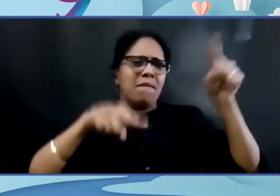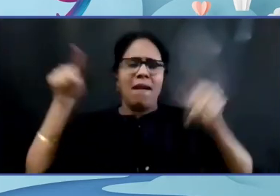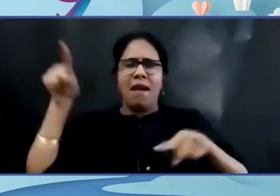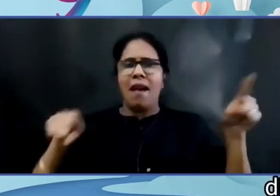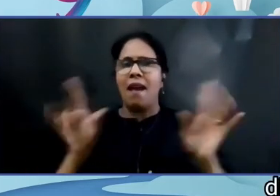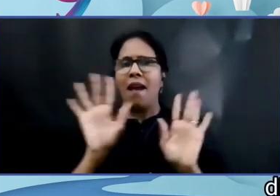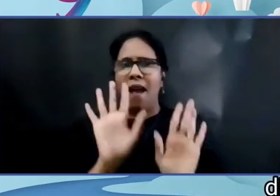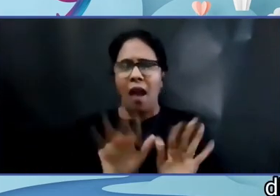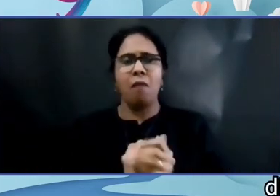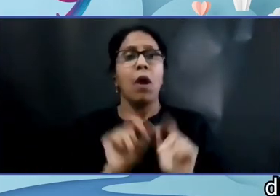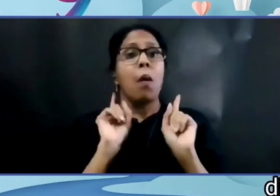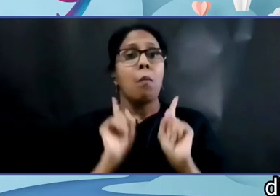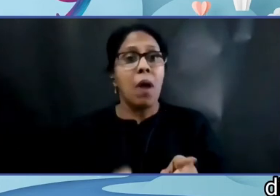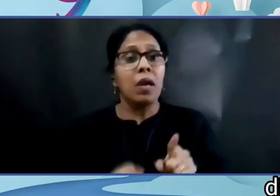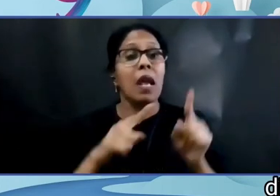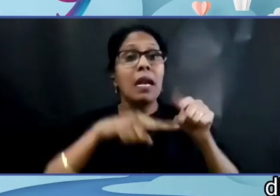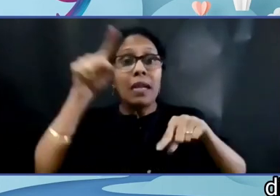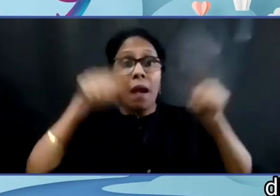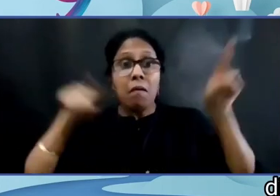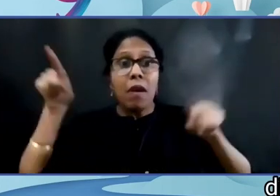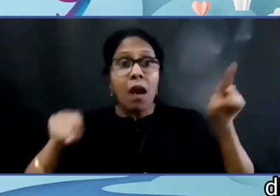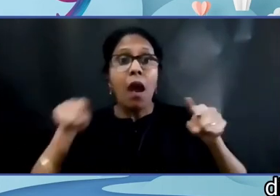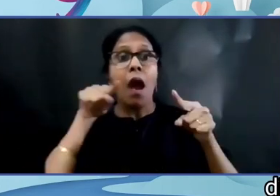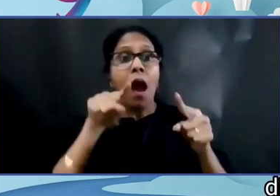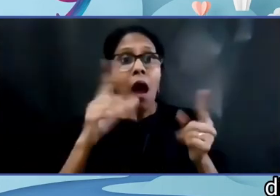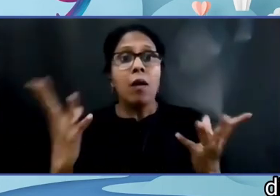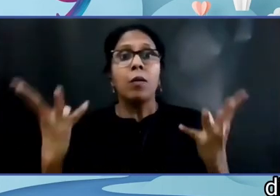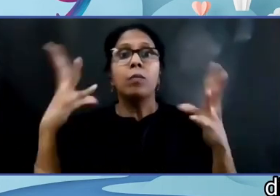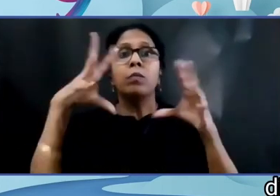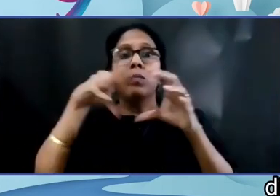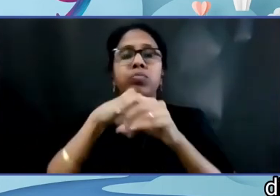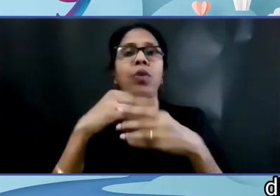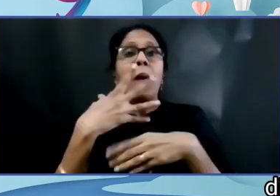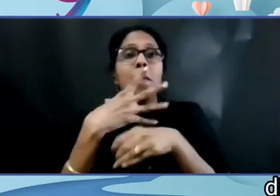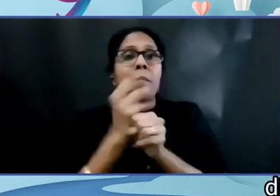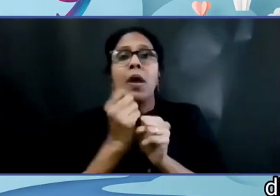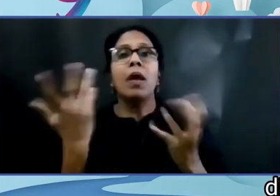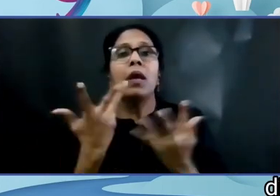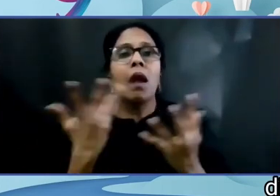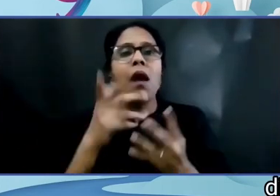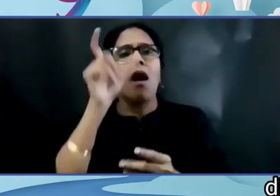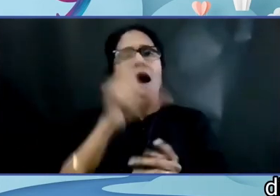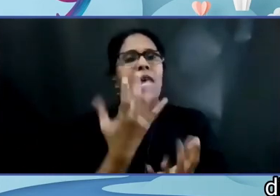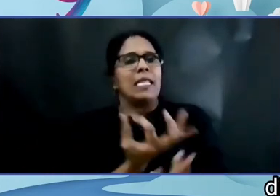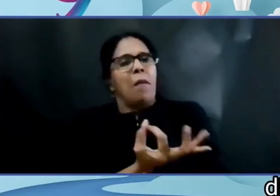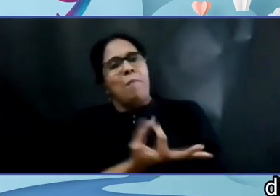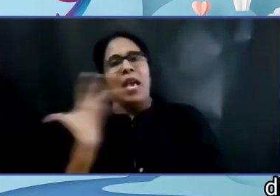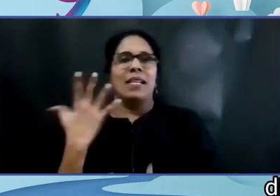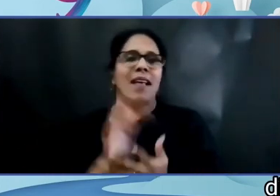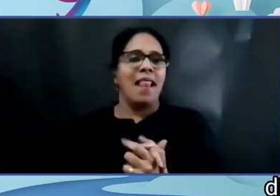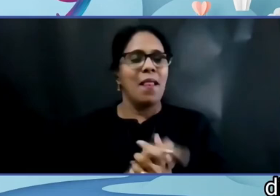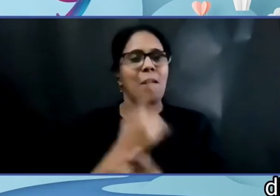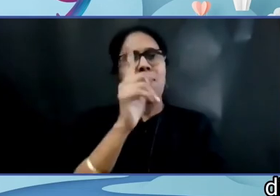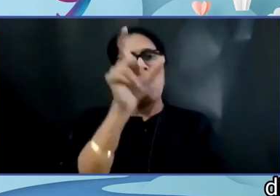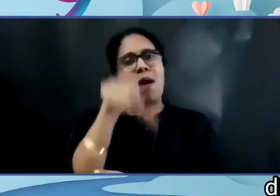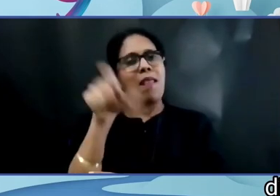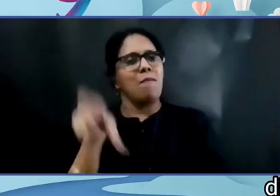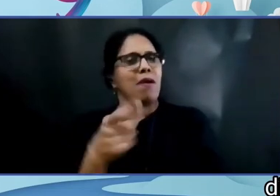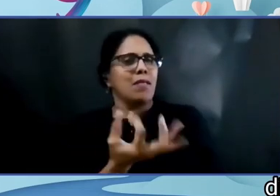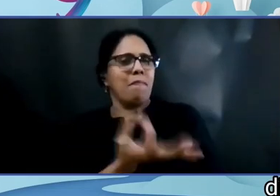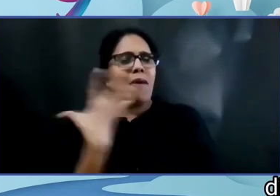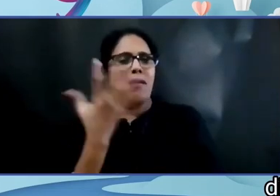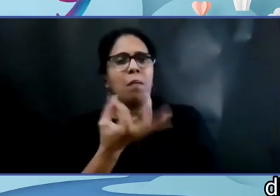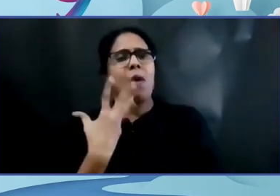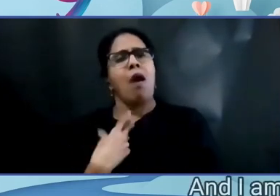diversity makes all of us unique and strong in our